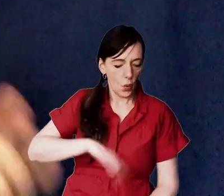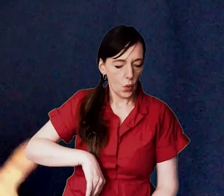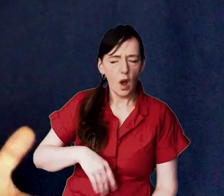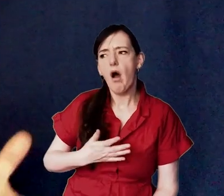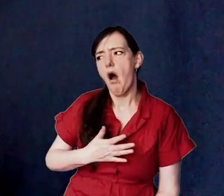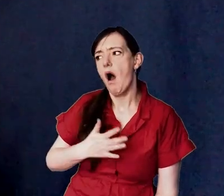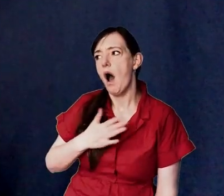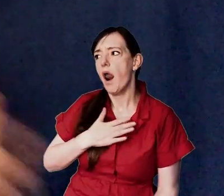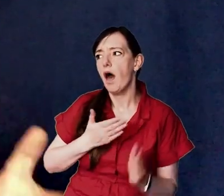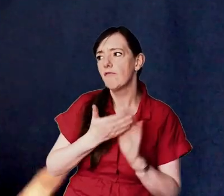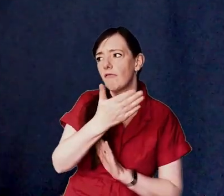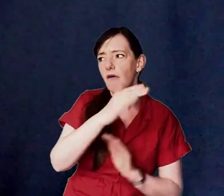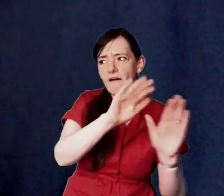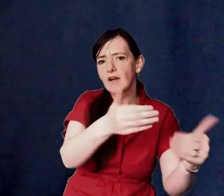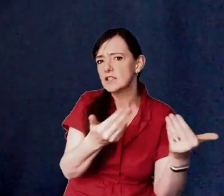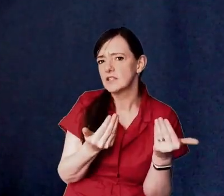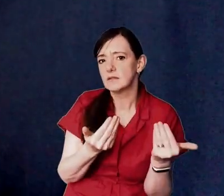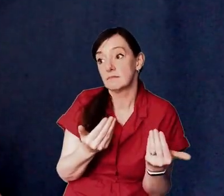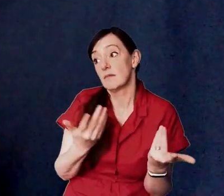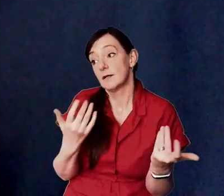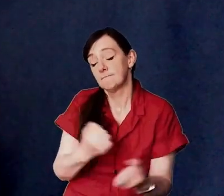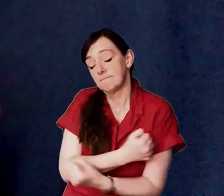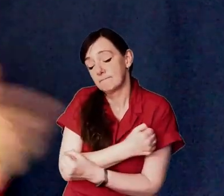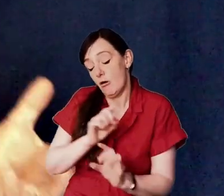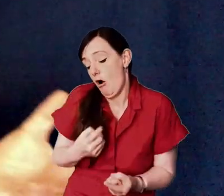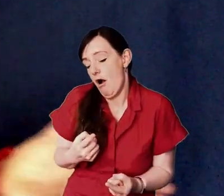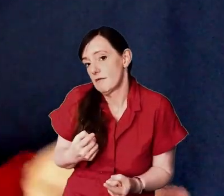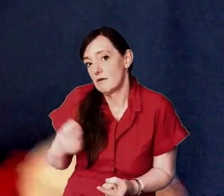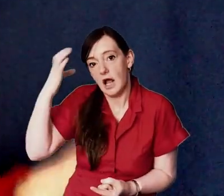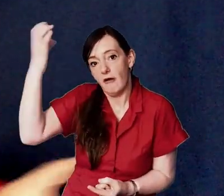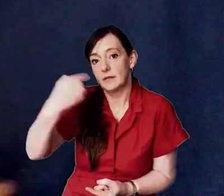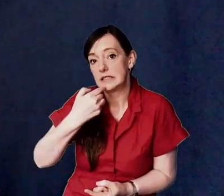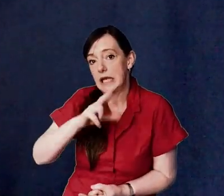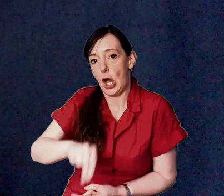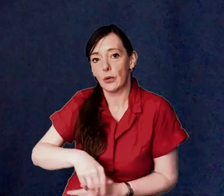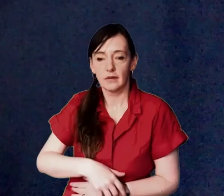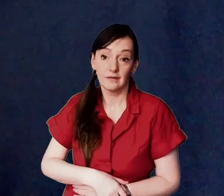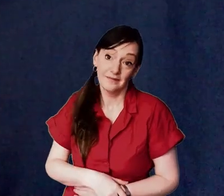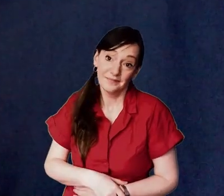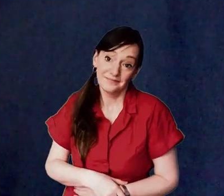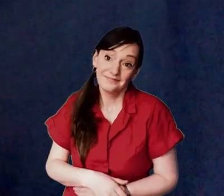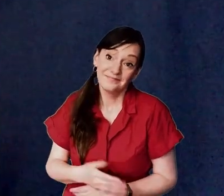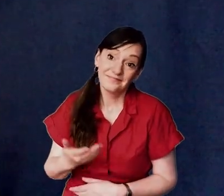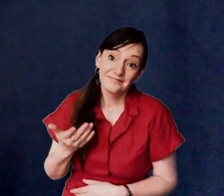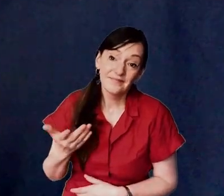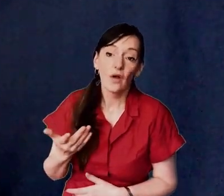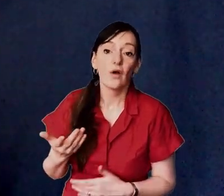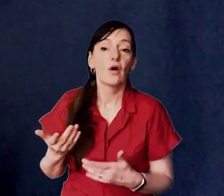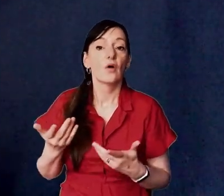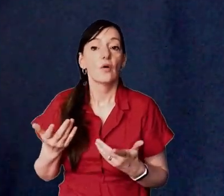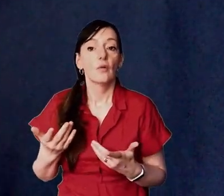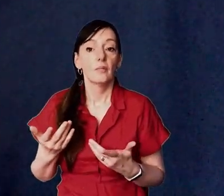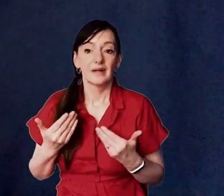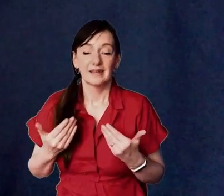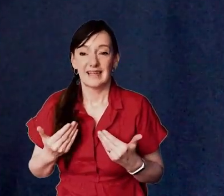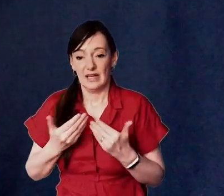a great excuse you know i'd love to go and do some evangelism uh but a shame right the government simply won't let me well there's also